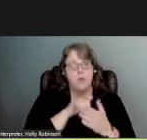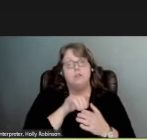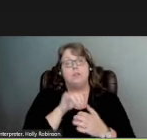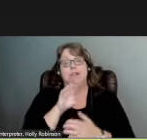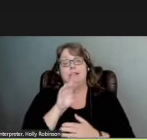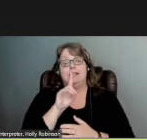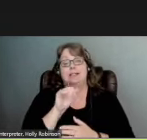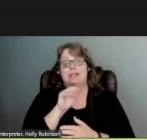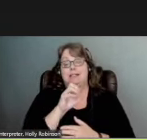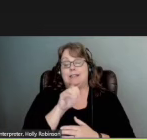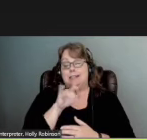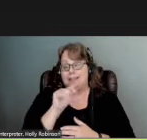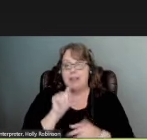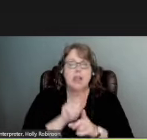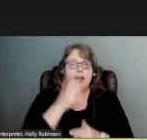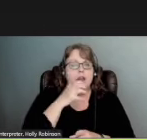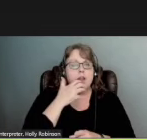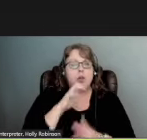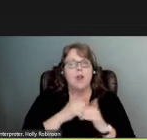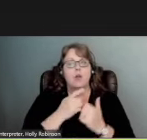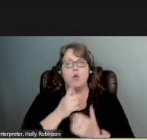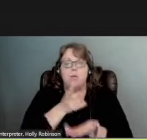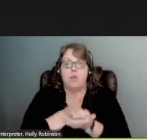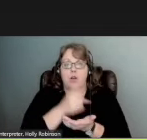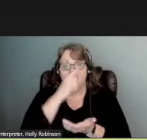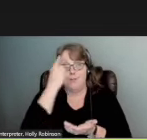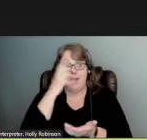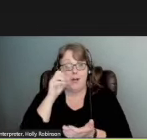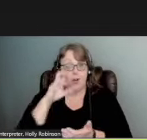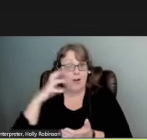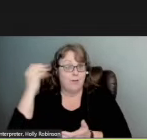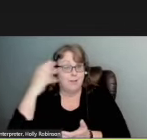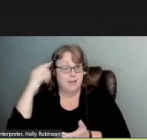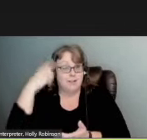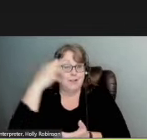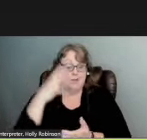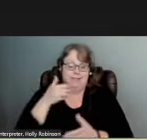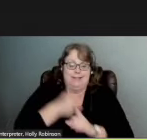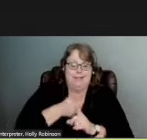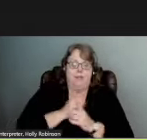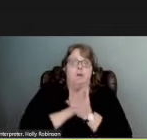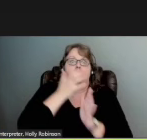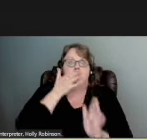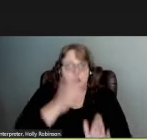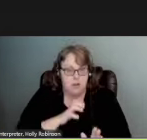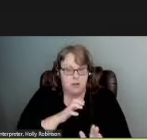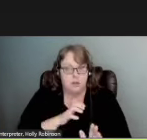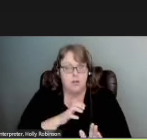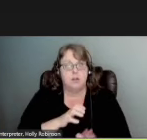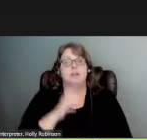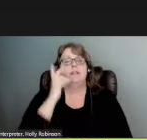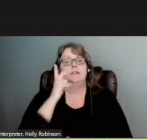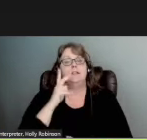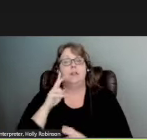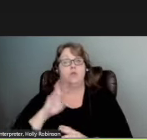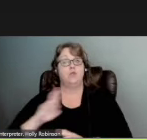super heaters so similar to how you would park a black car outside in the sunshine it'll superheat. So we can see in the graph at the bottom